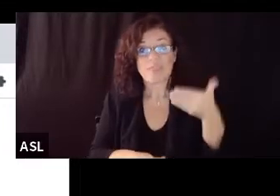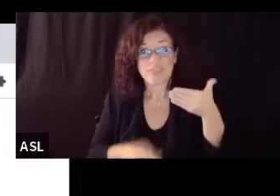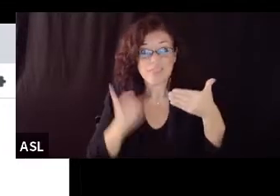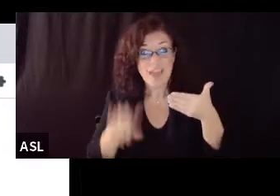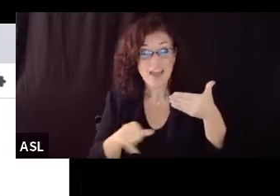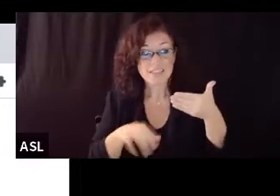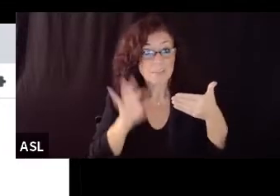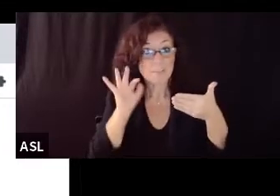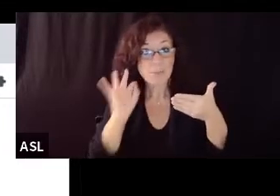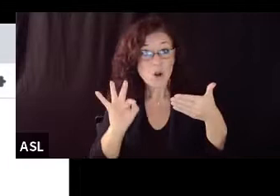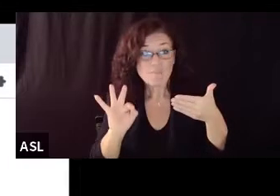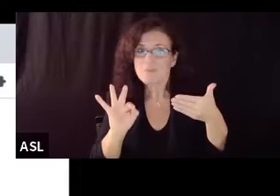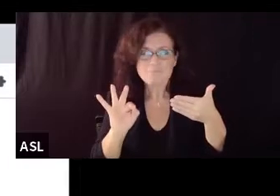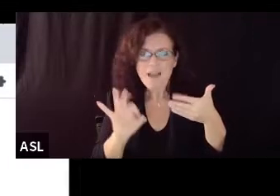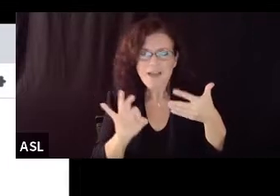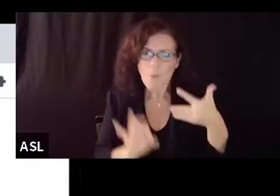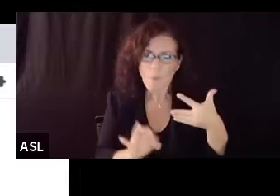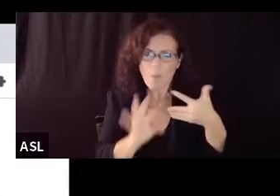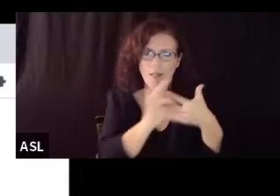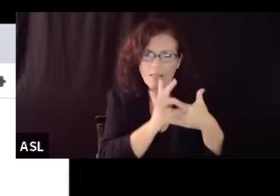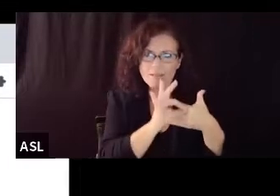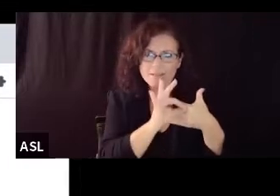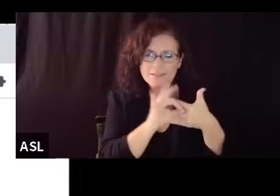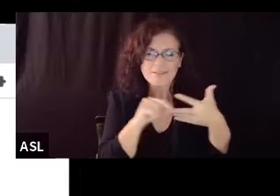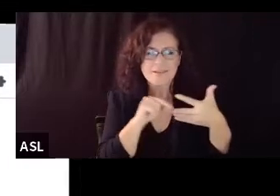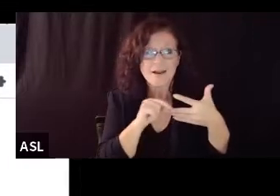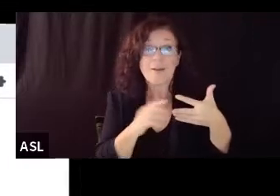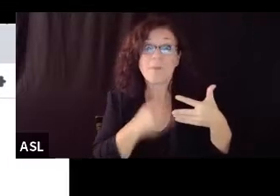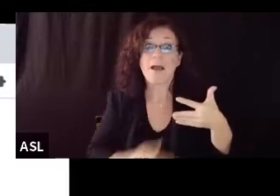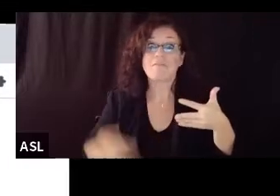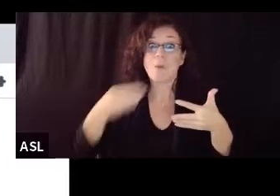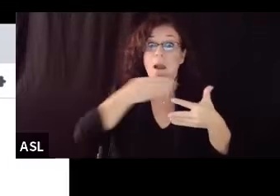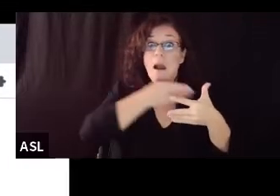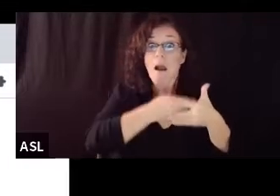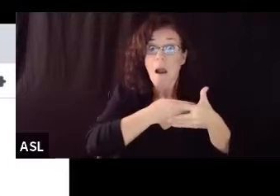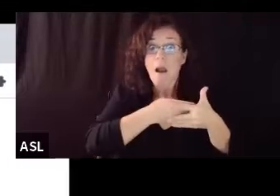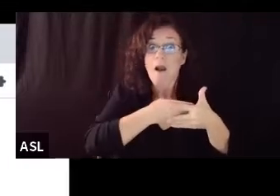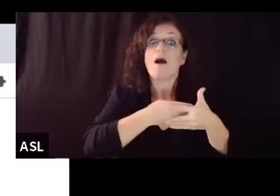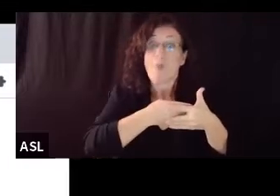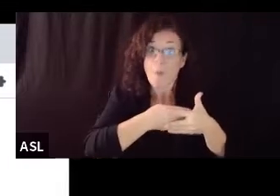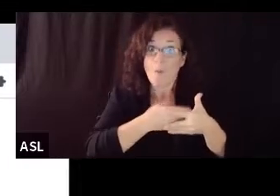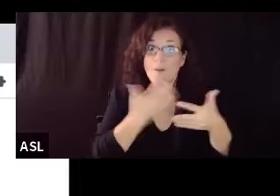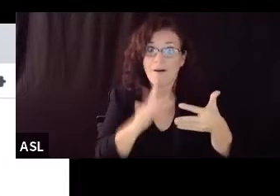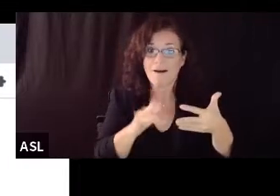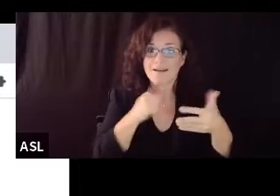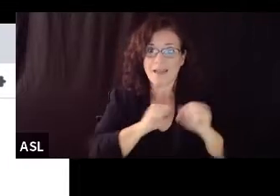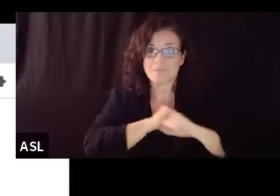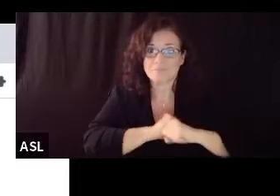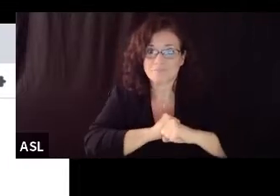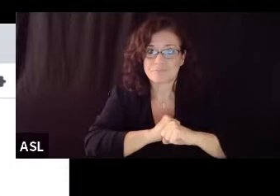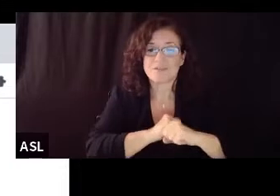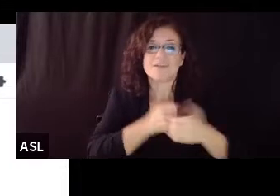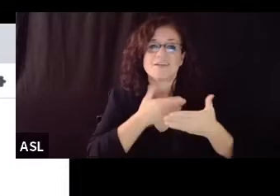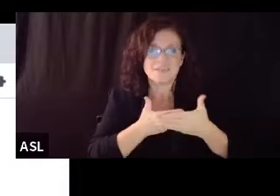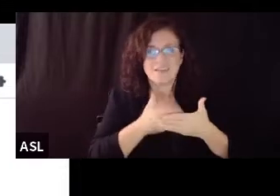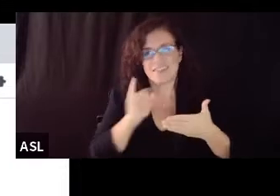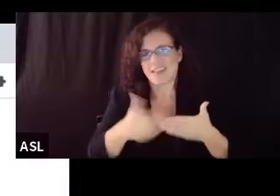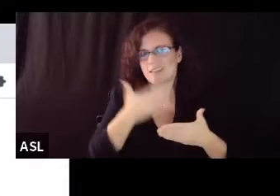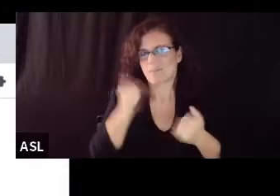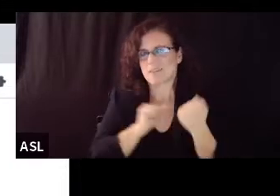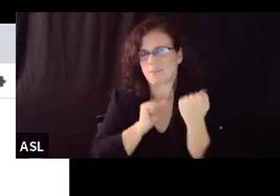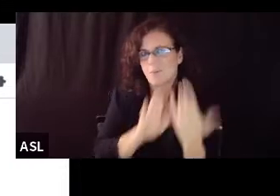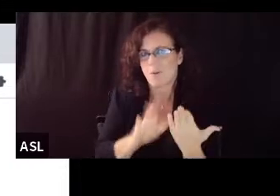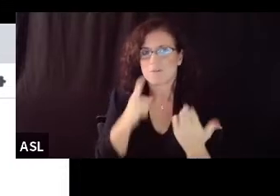as many layers as we can layered together and each layer as with as few holes as we can is our best route towards protection